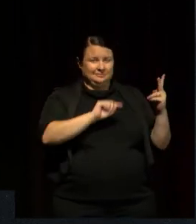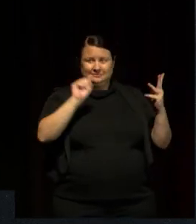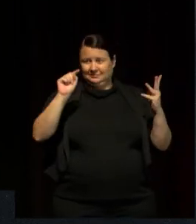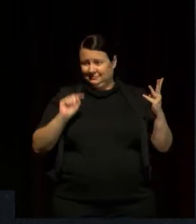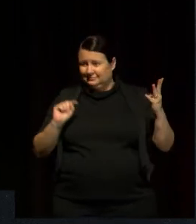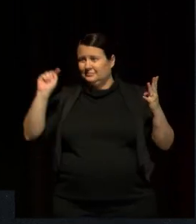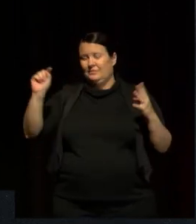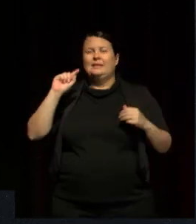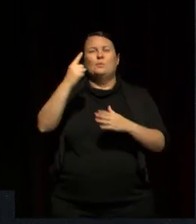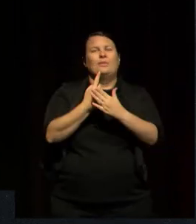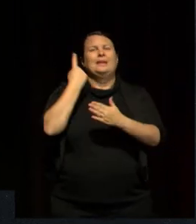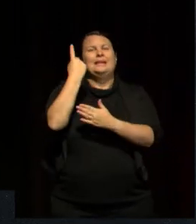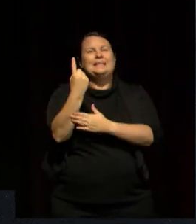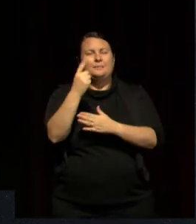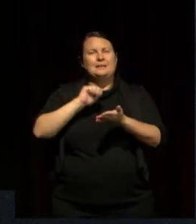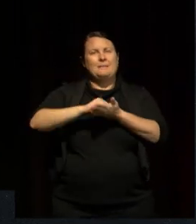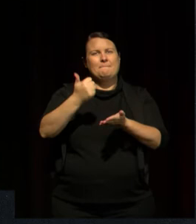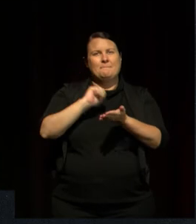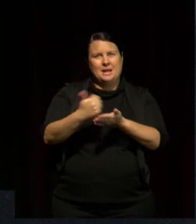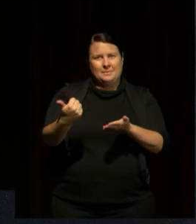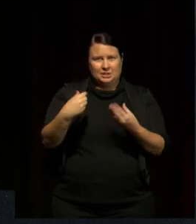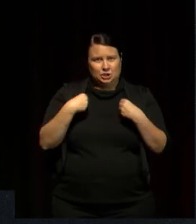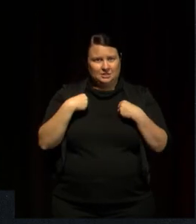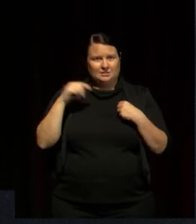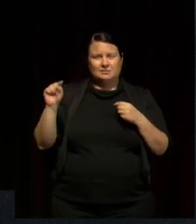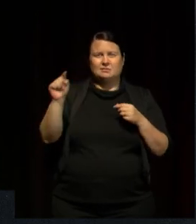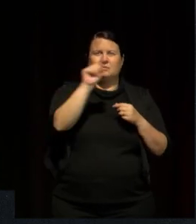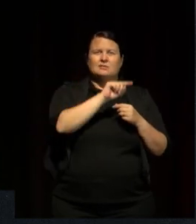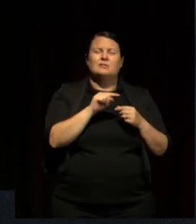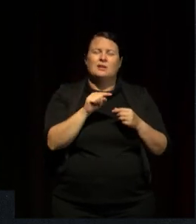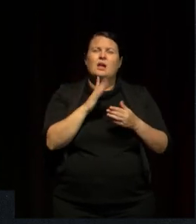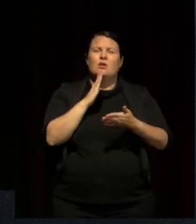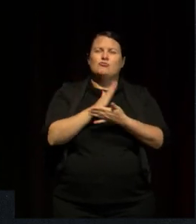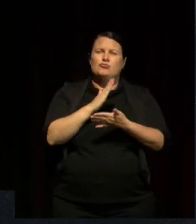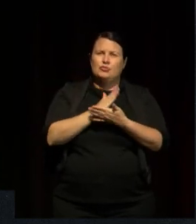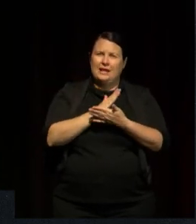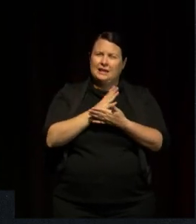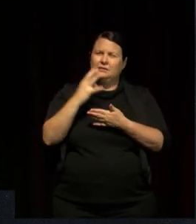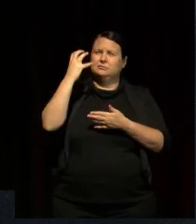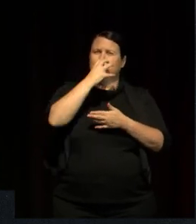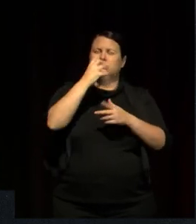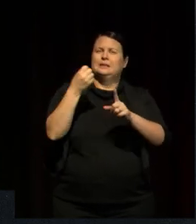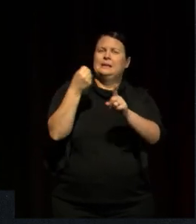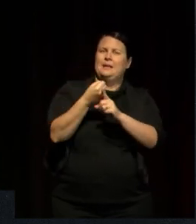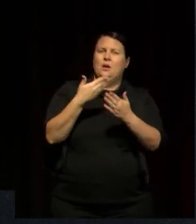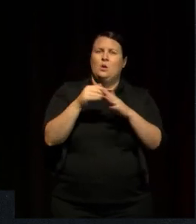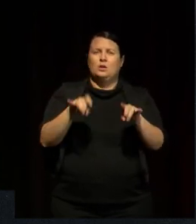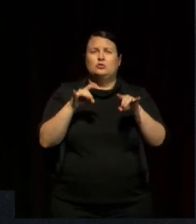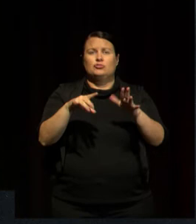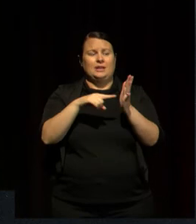independent publishers who really made an impact on Australian trade